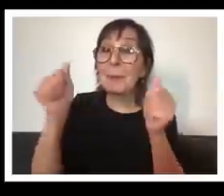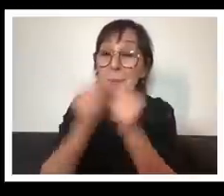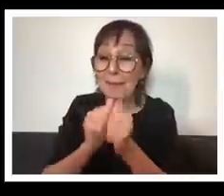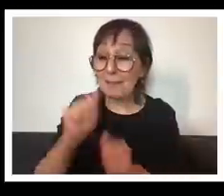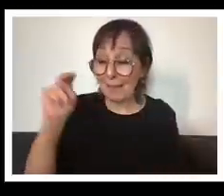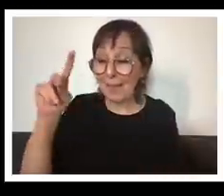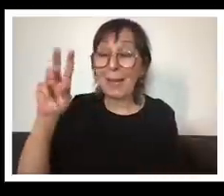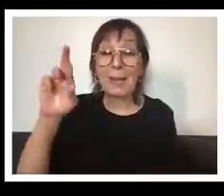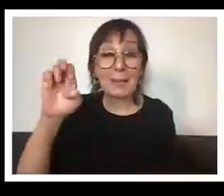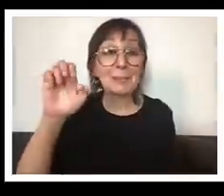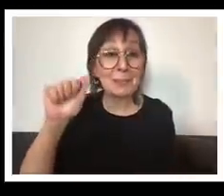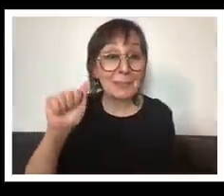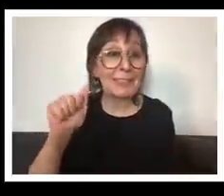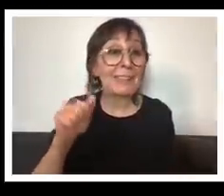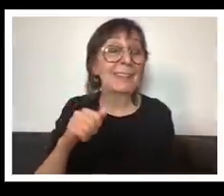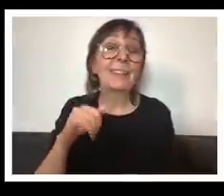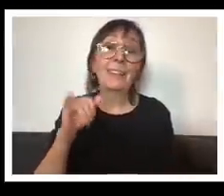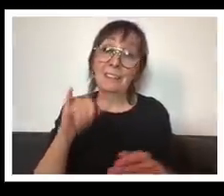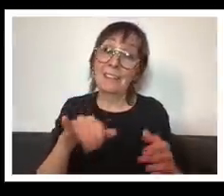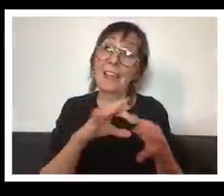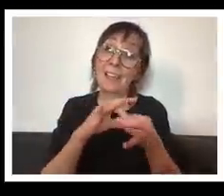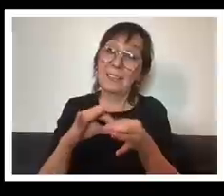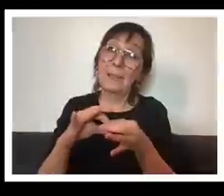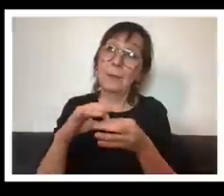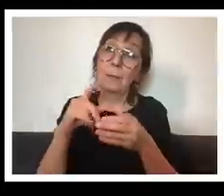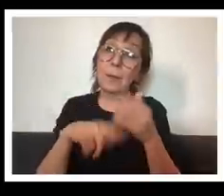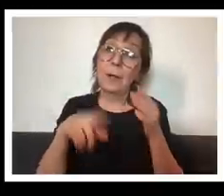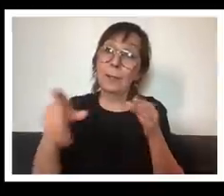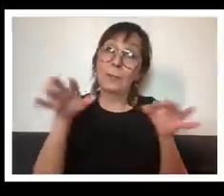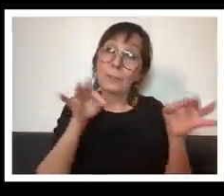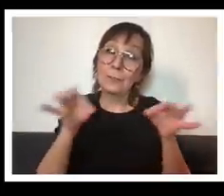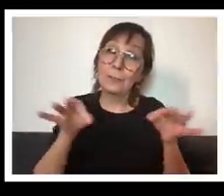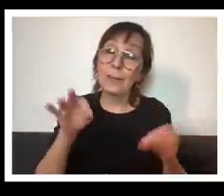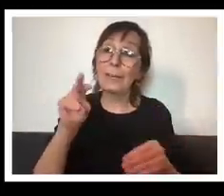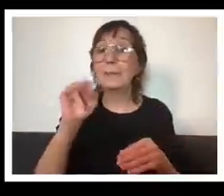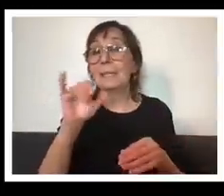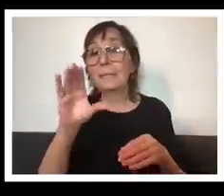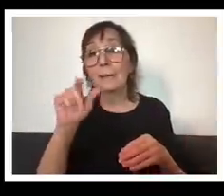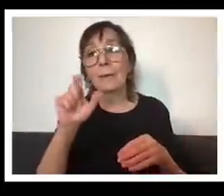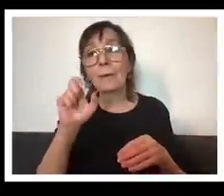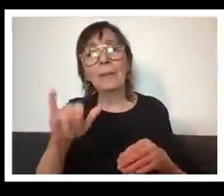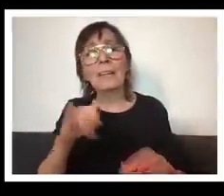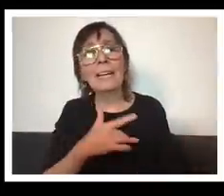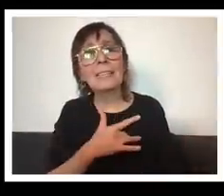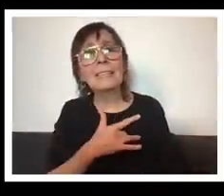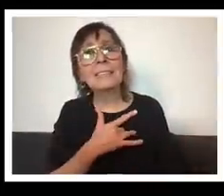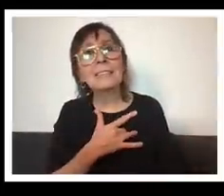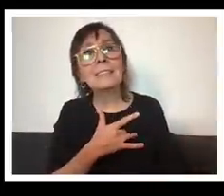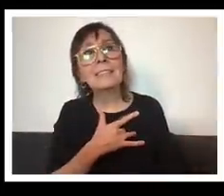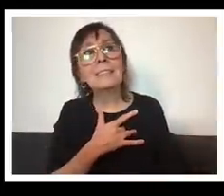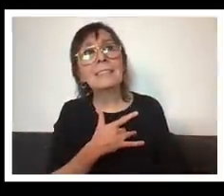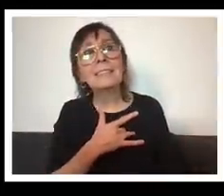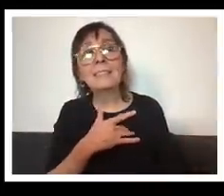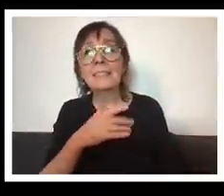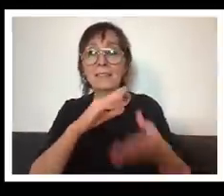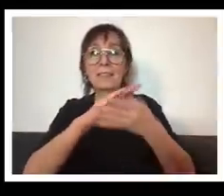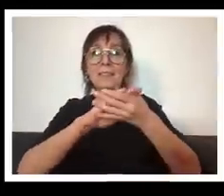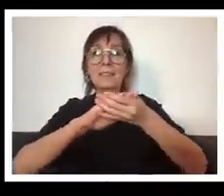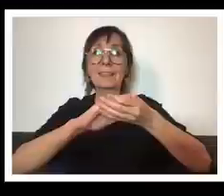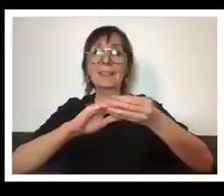you know it spoke to what uh you're describing nicole that that sense that you know the narrative